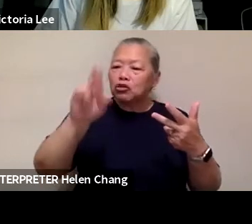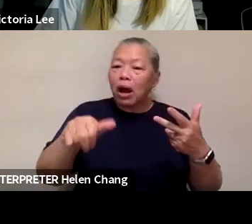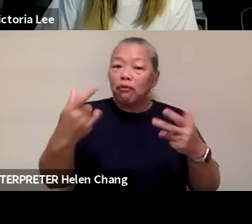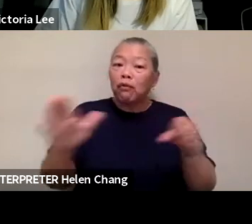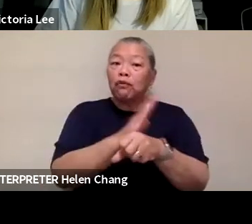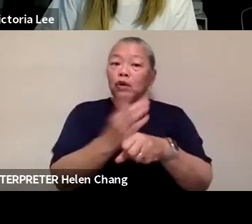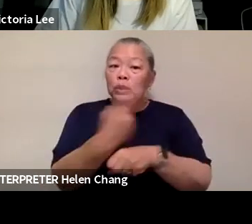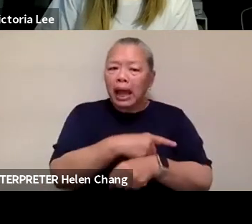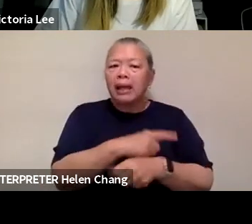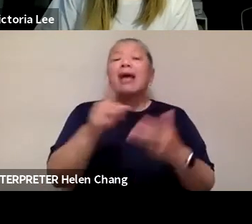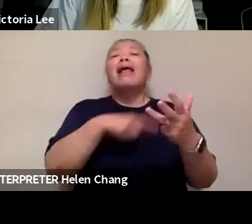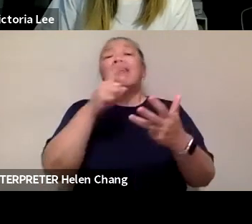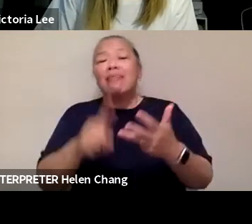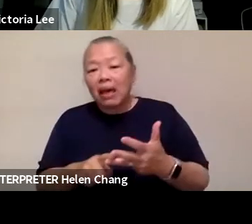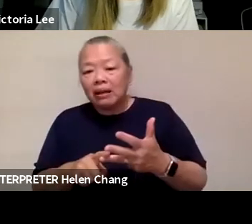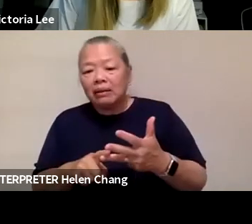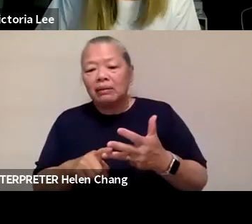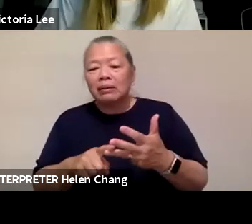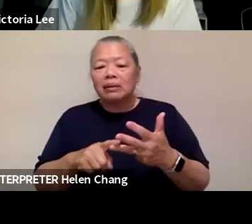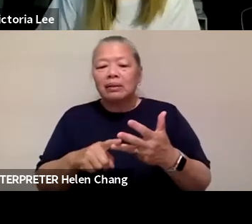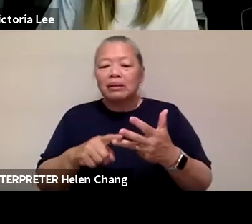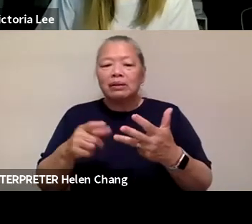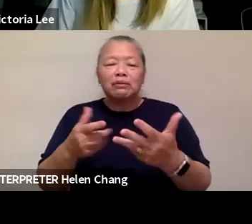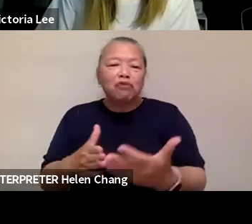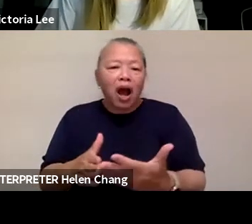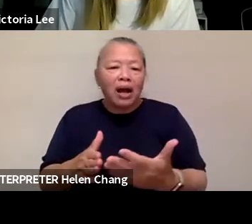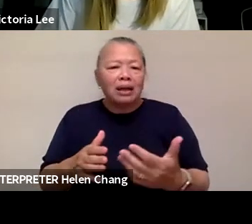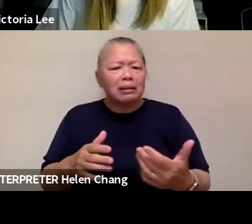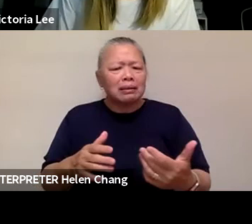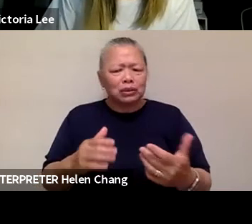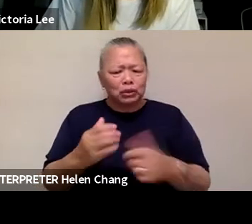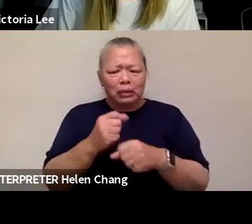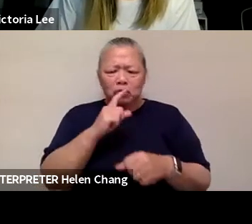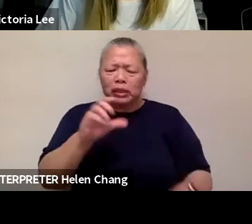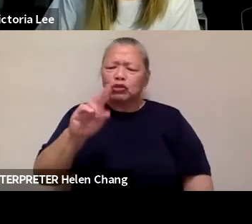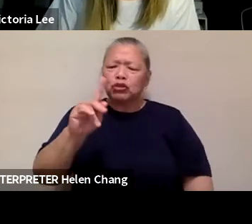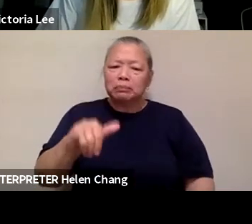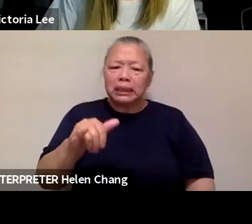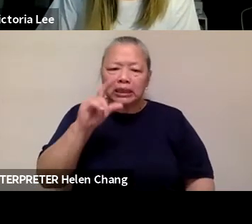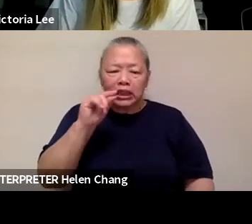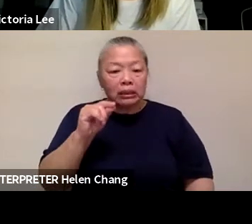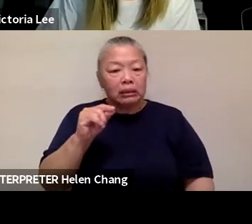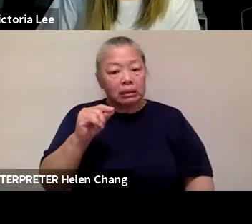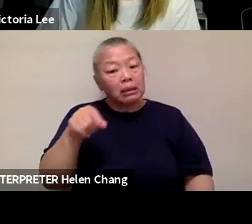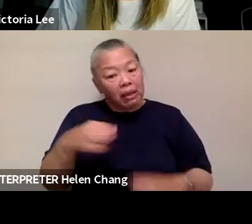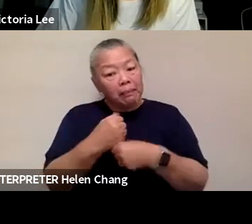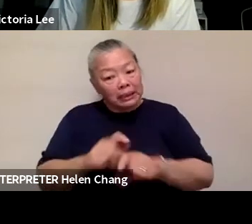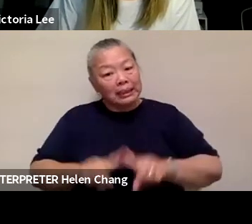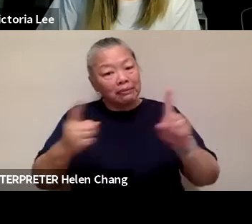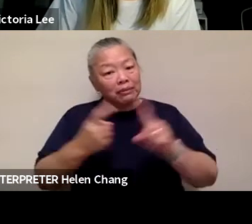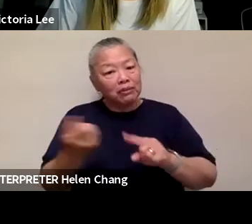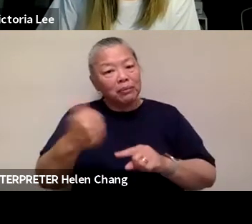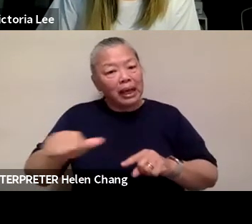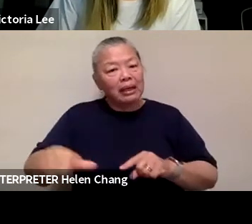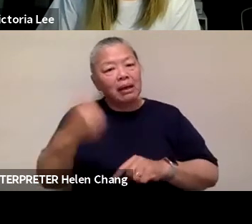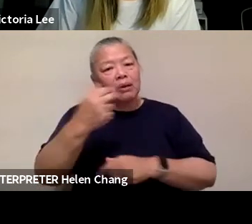fried, to get it that kind of crispiness is unlike any other kind of fried chicken that you'll get. Those kinds of